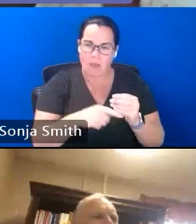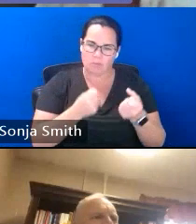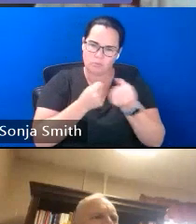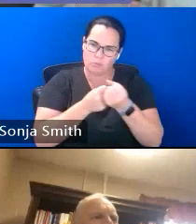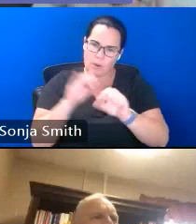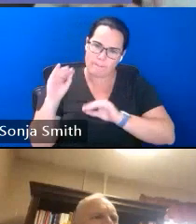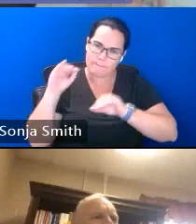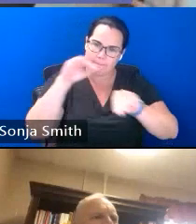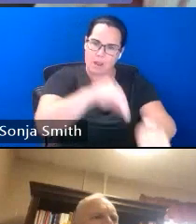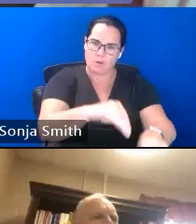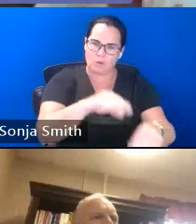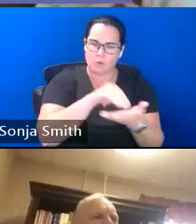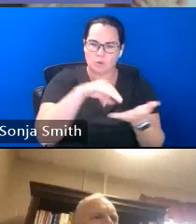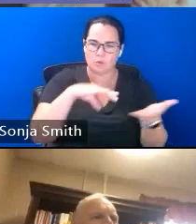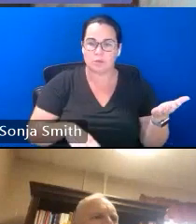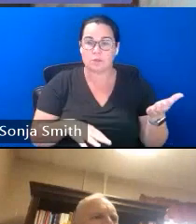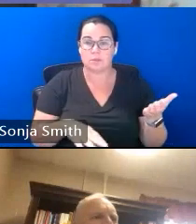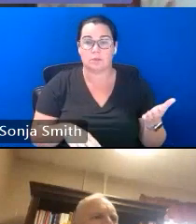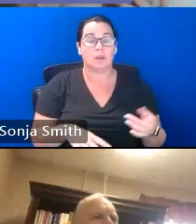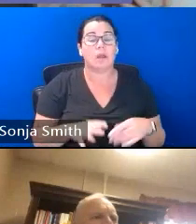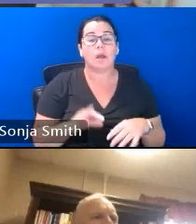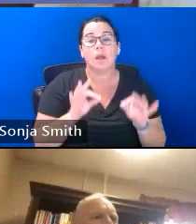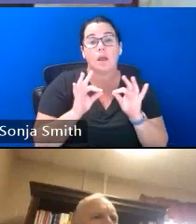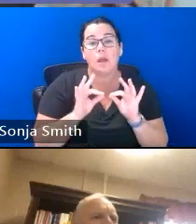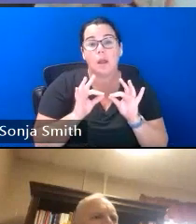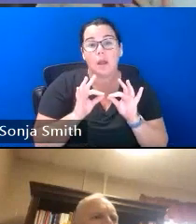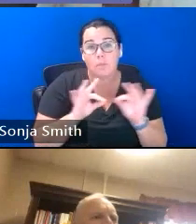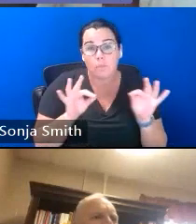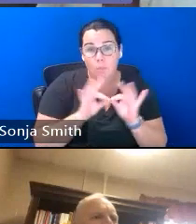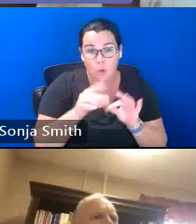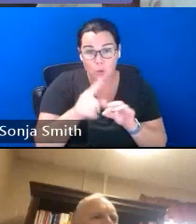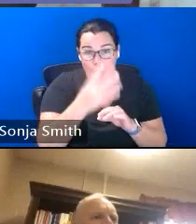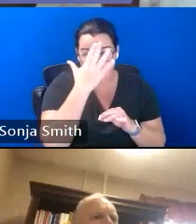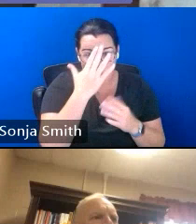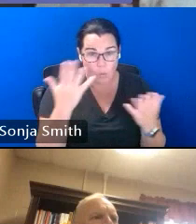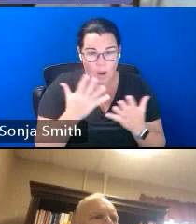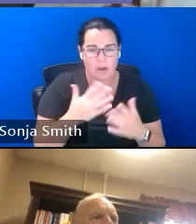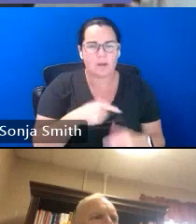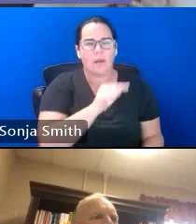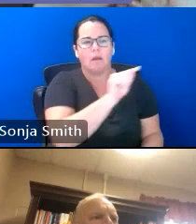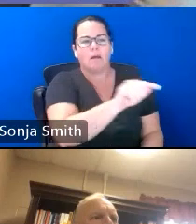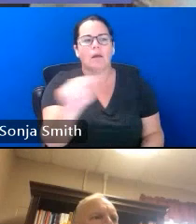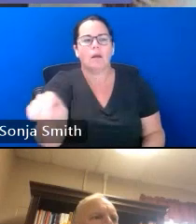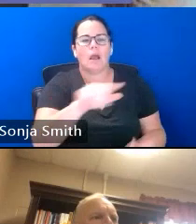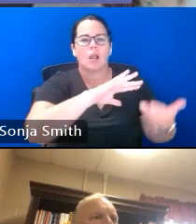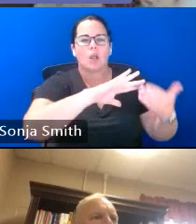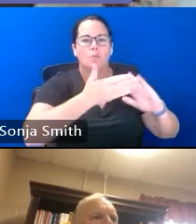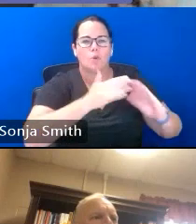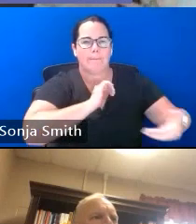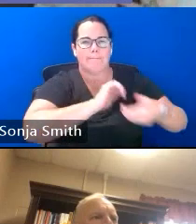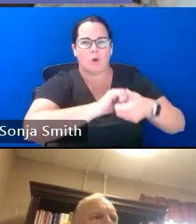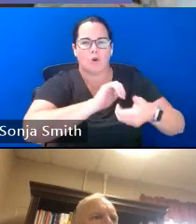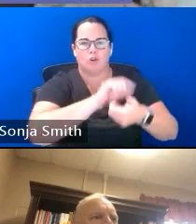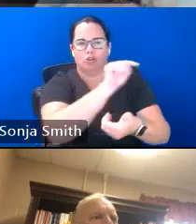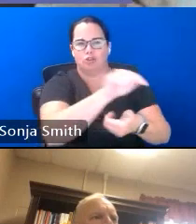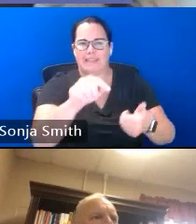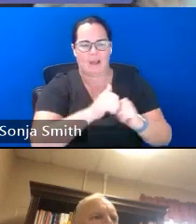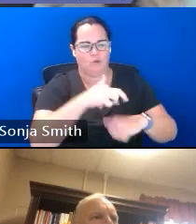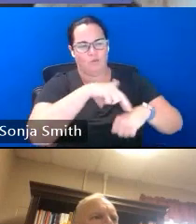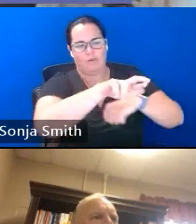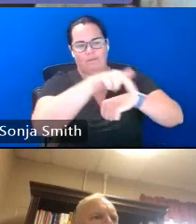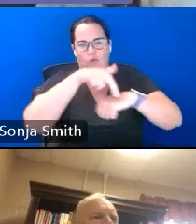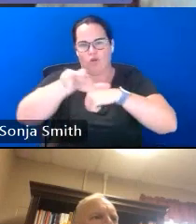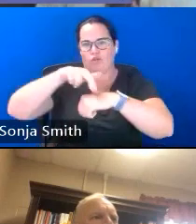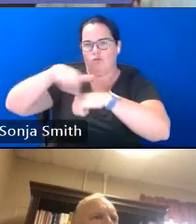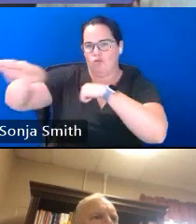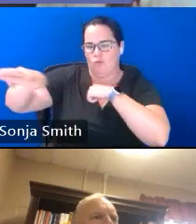your work what you need to do is know who your community partners are to maybe make referrals back and forth um but i know that that